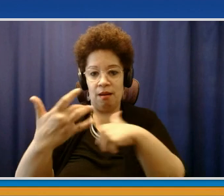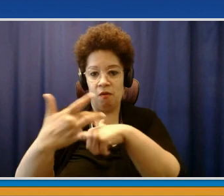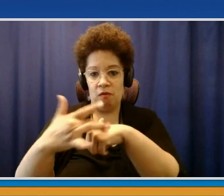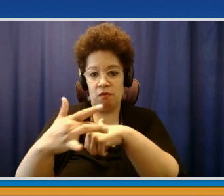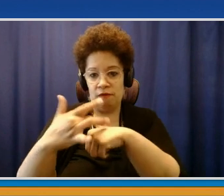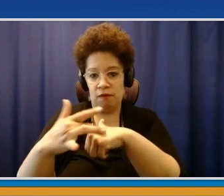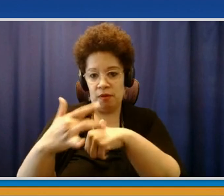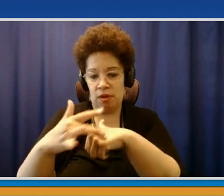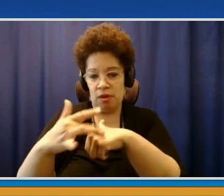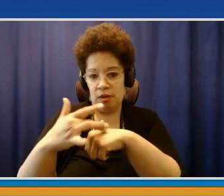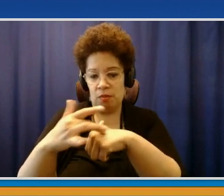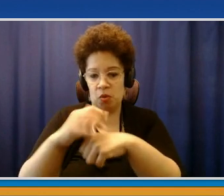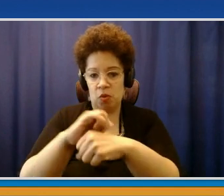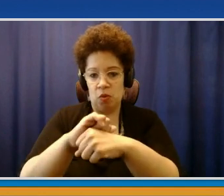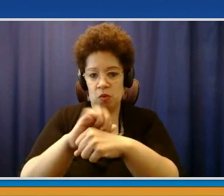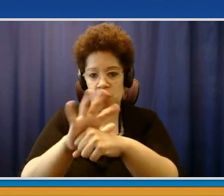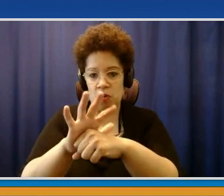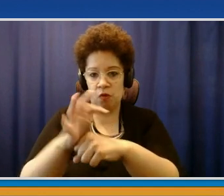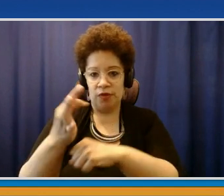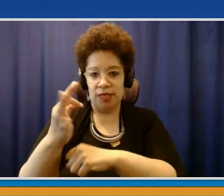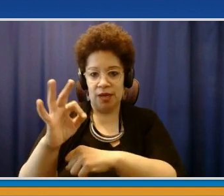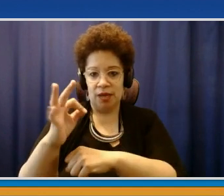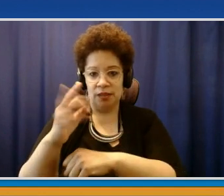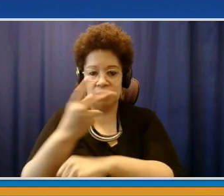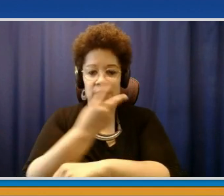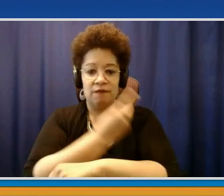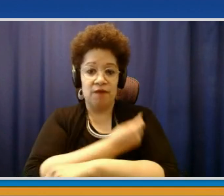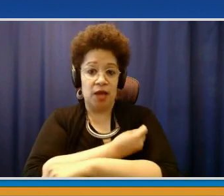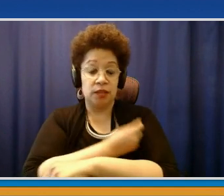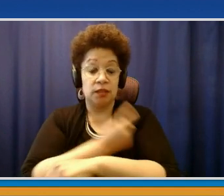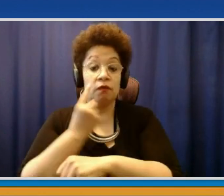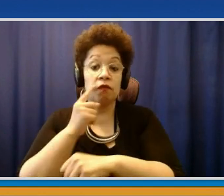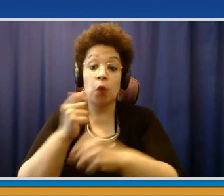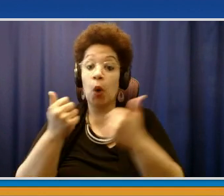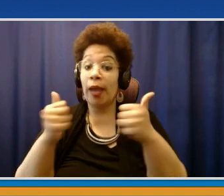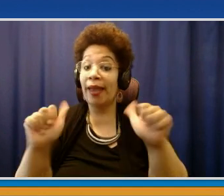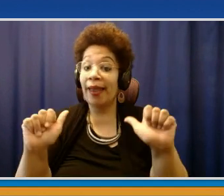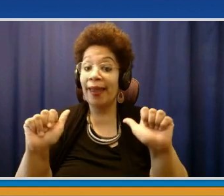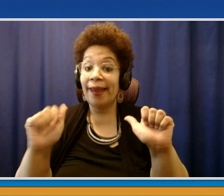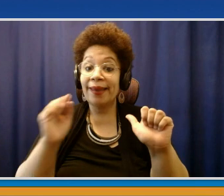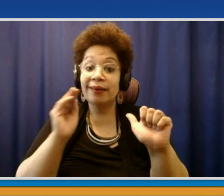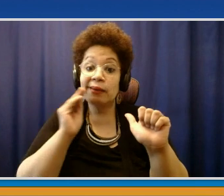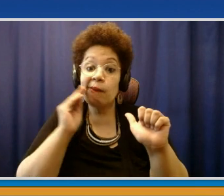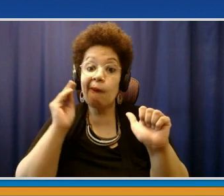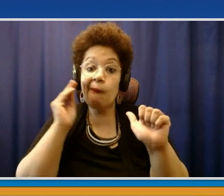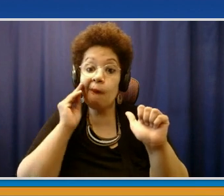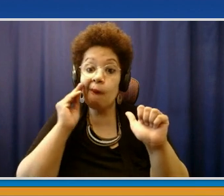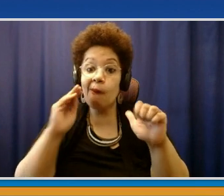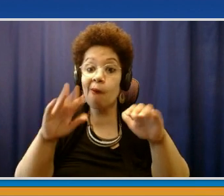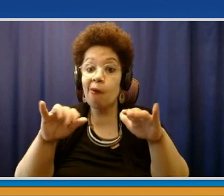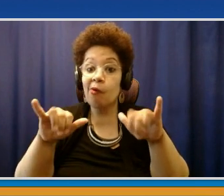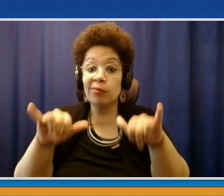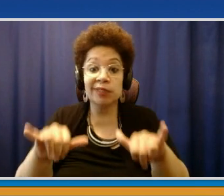those folks that are homebound. And I know we are popping the number up on the screen. It's 914